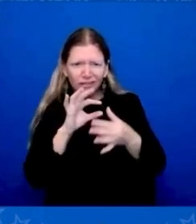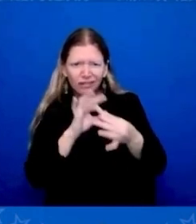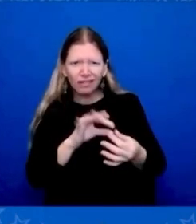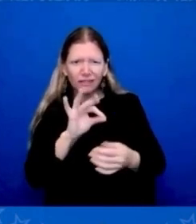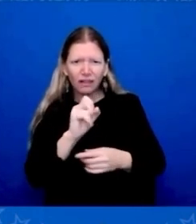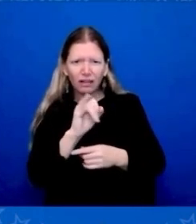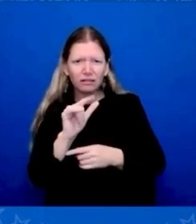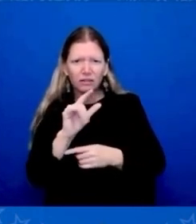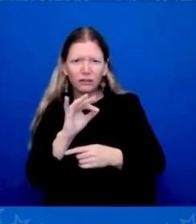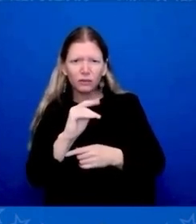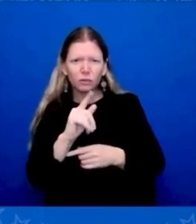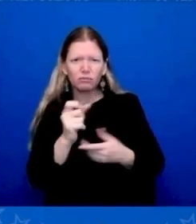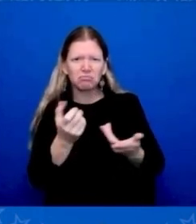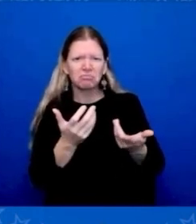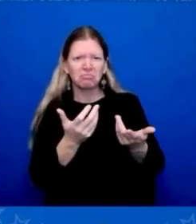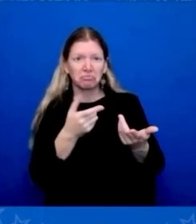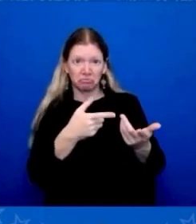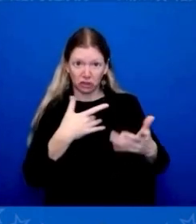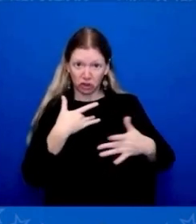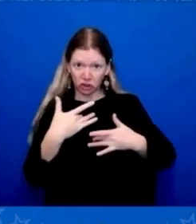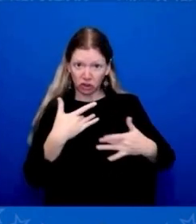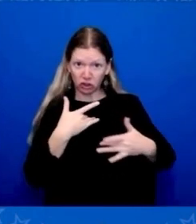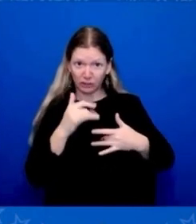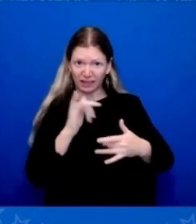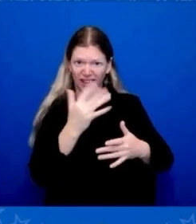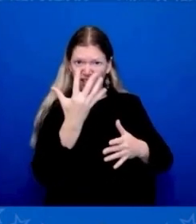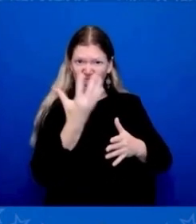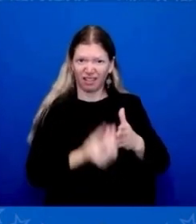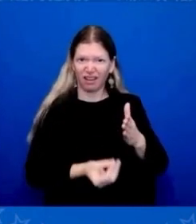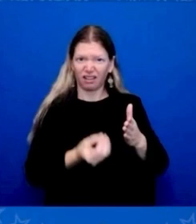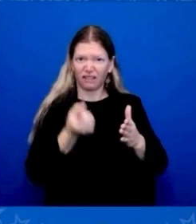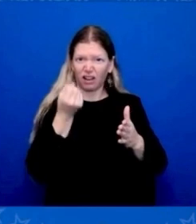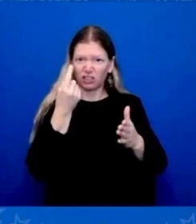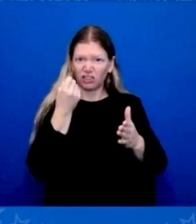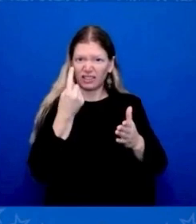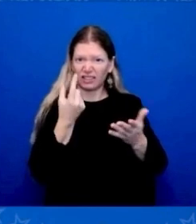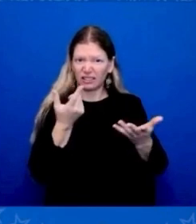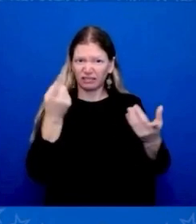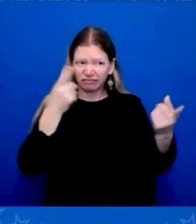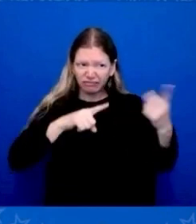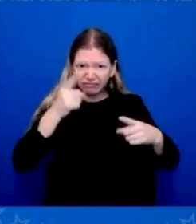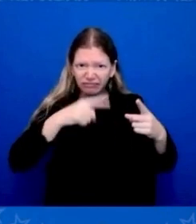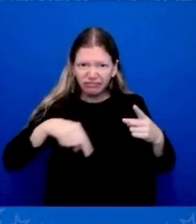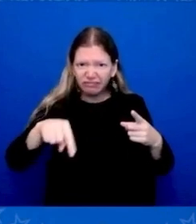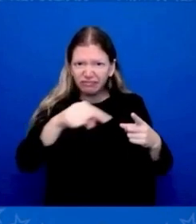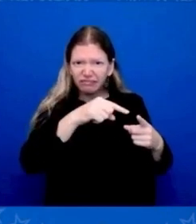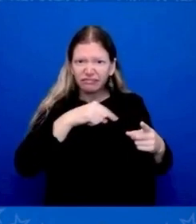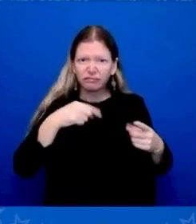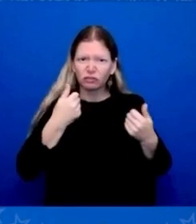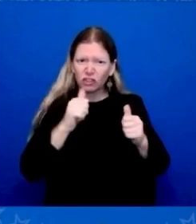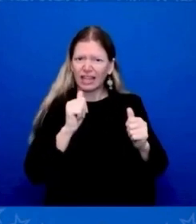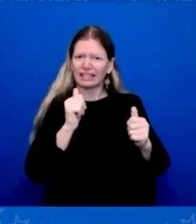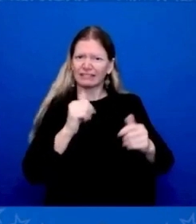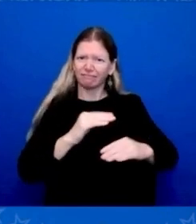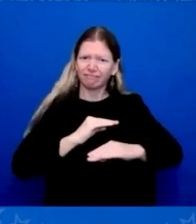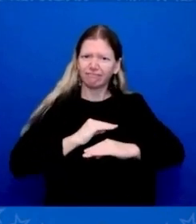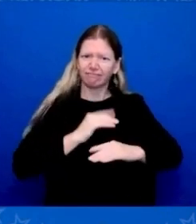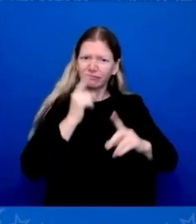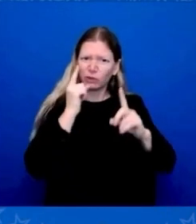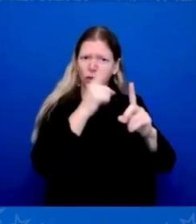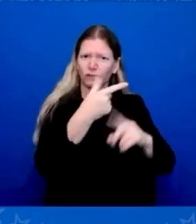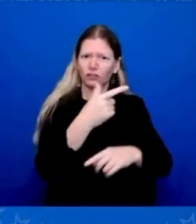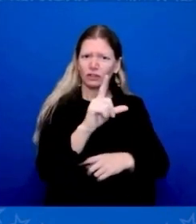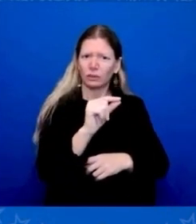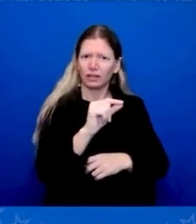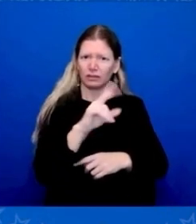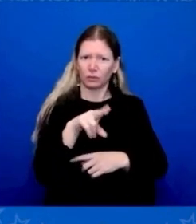G20. The United States is going to meet those goals, by the way. We're going to exceed those goals. A lot of other countries are as well. But we